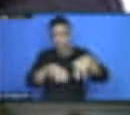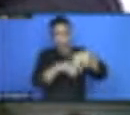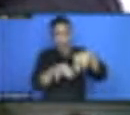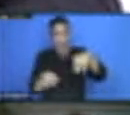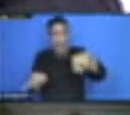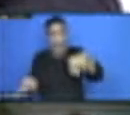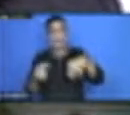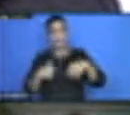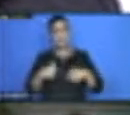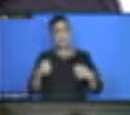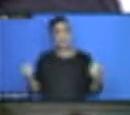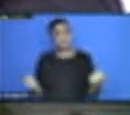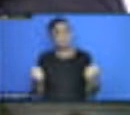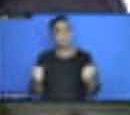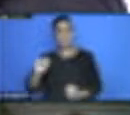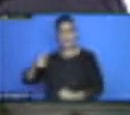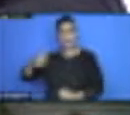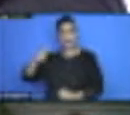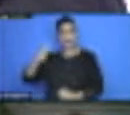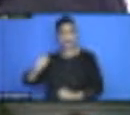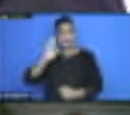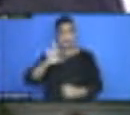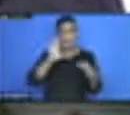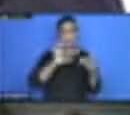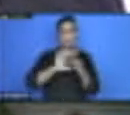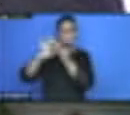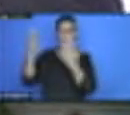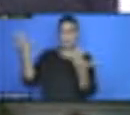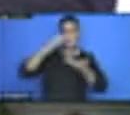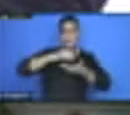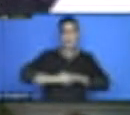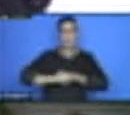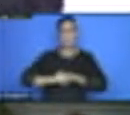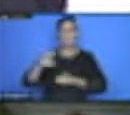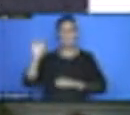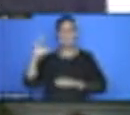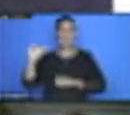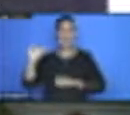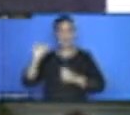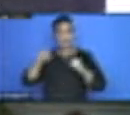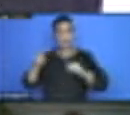collaborate with ECA in strengthening these reviews on the African continent. I thank you.